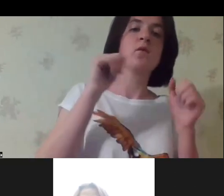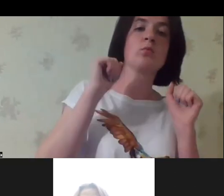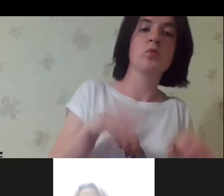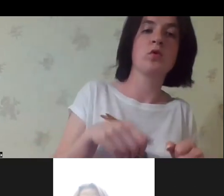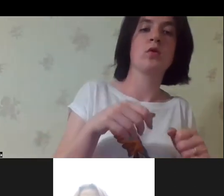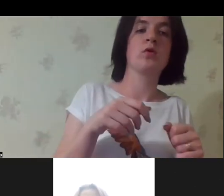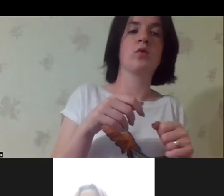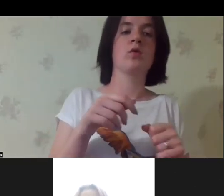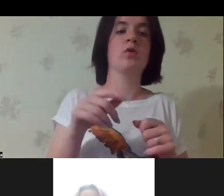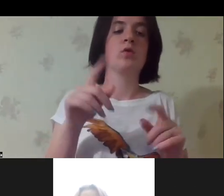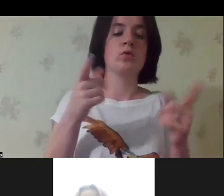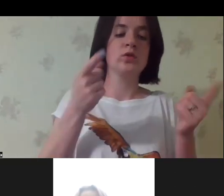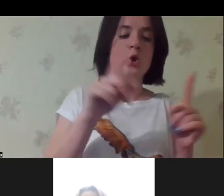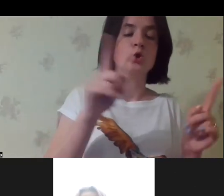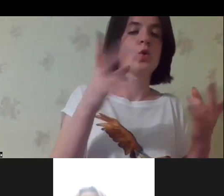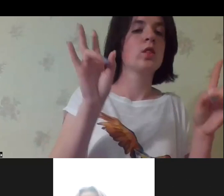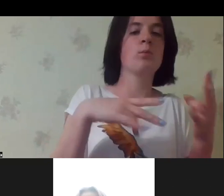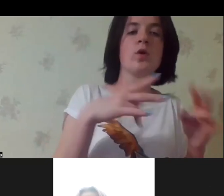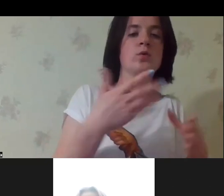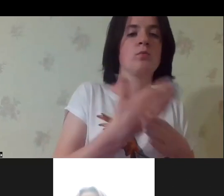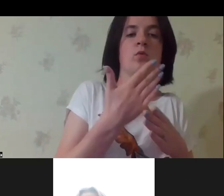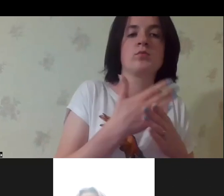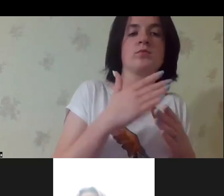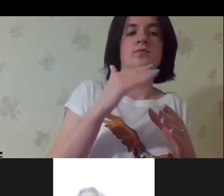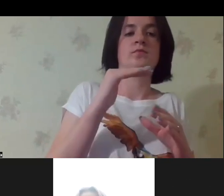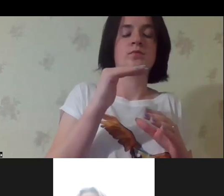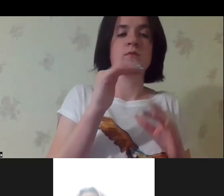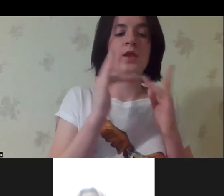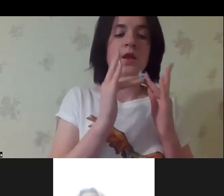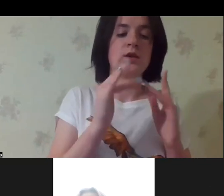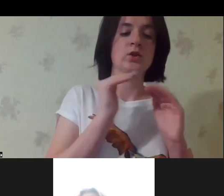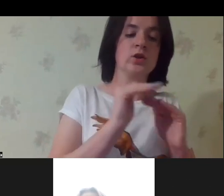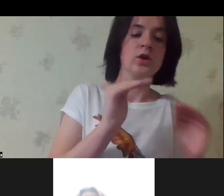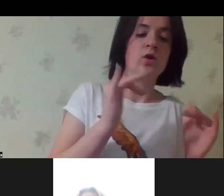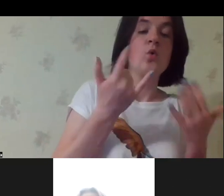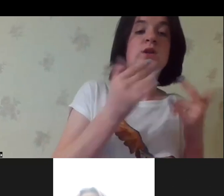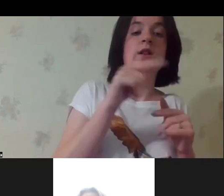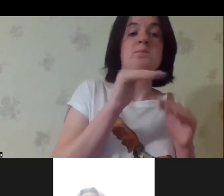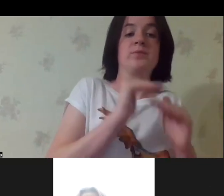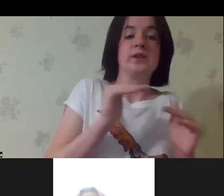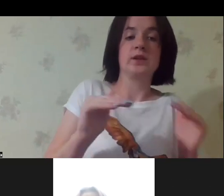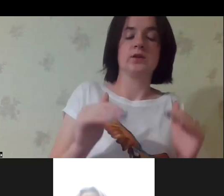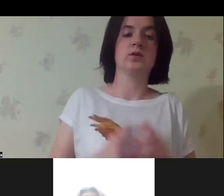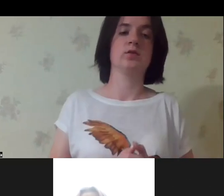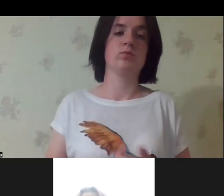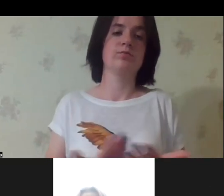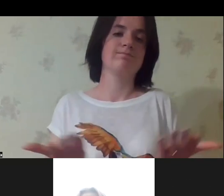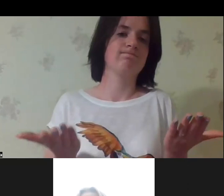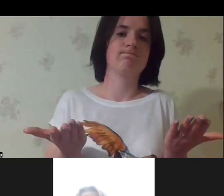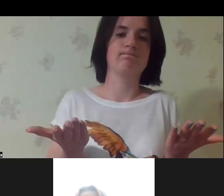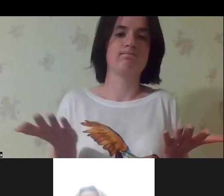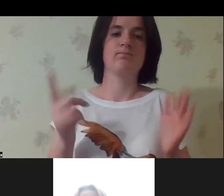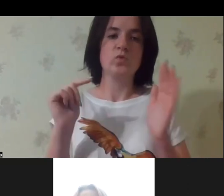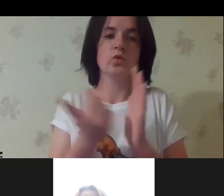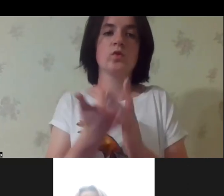families. But on the other hand, they are saying how can you promote that we don't need the support of institutions. are